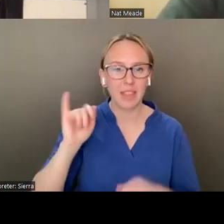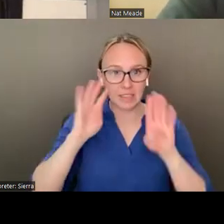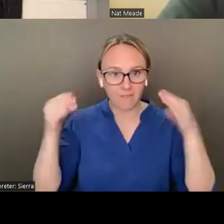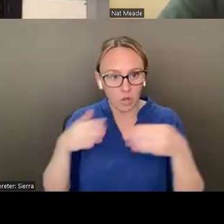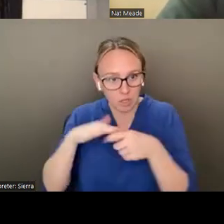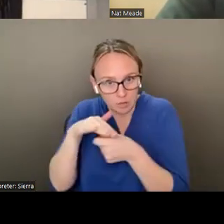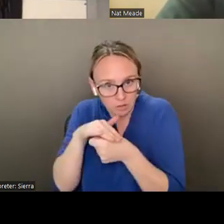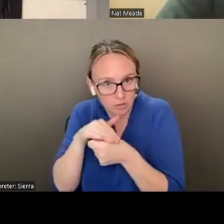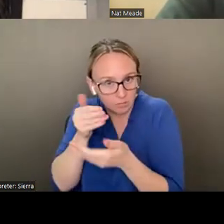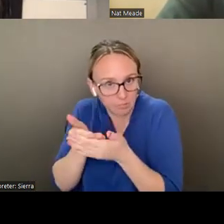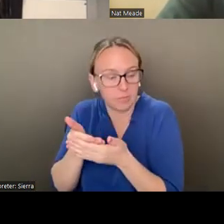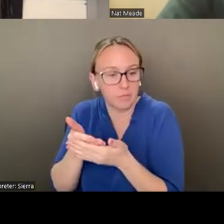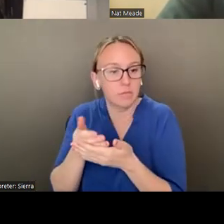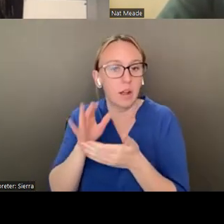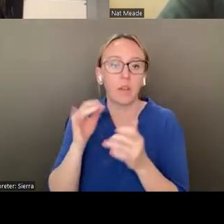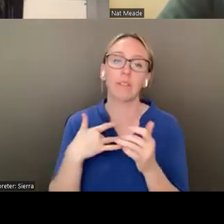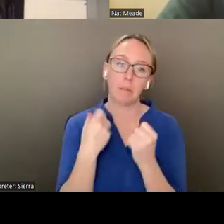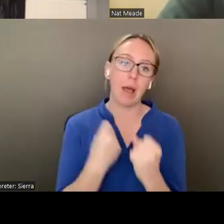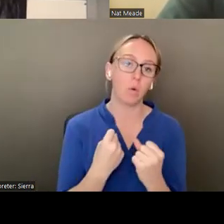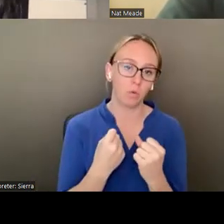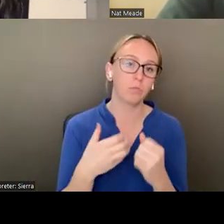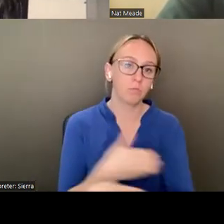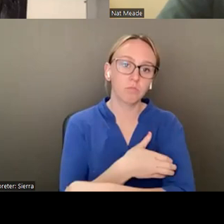can be so powerful and is often overlooked.